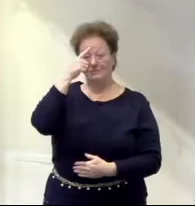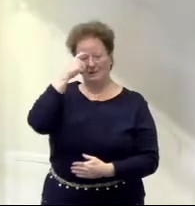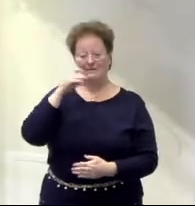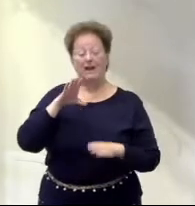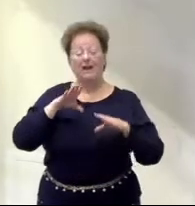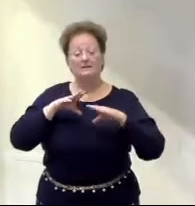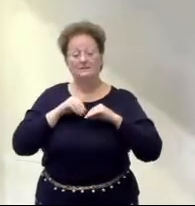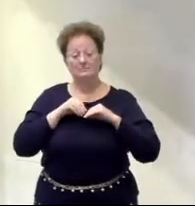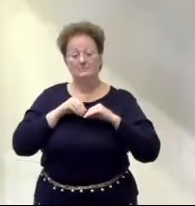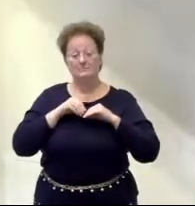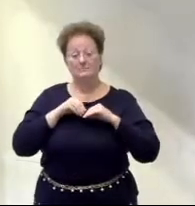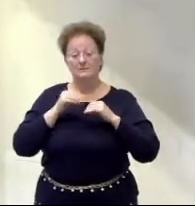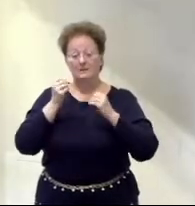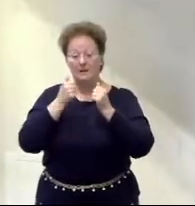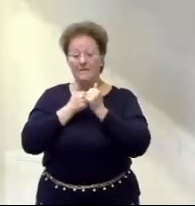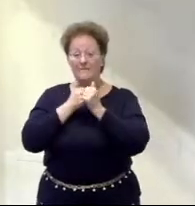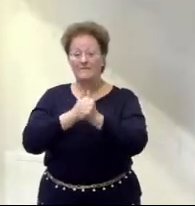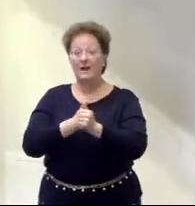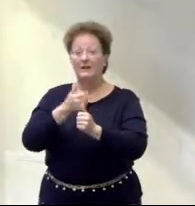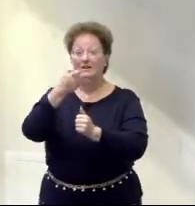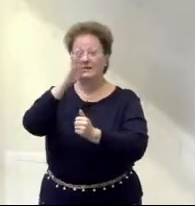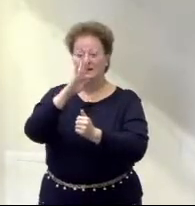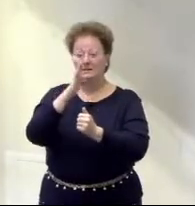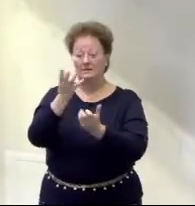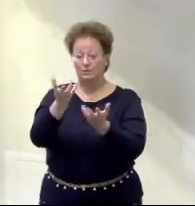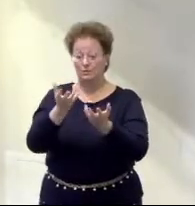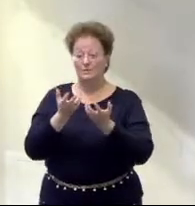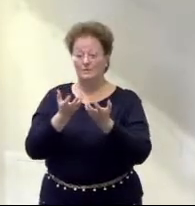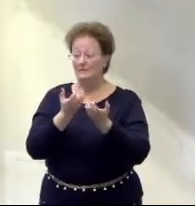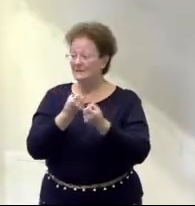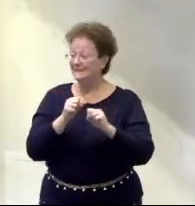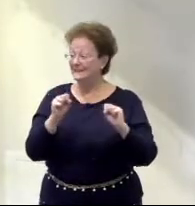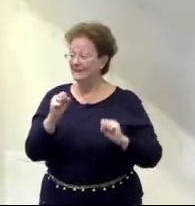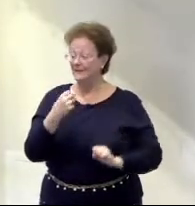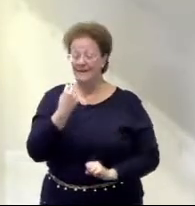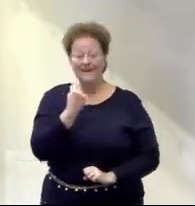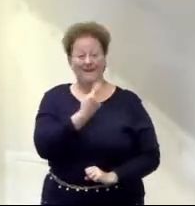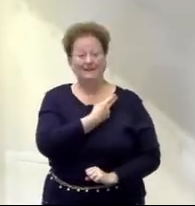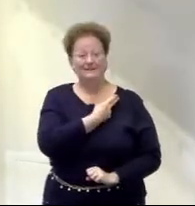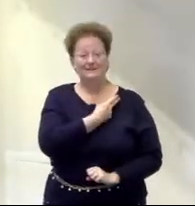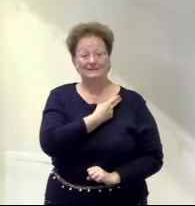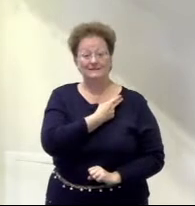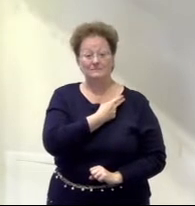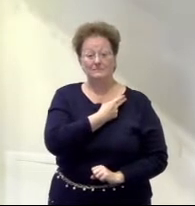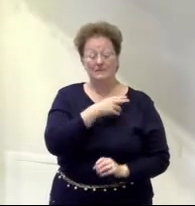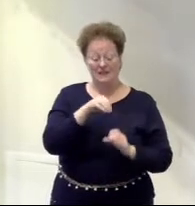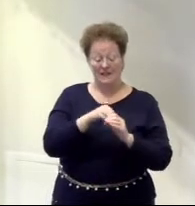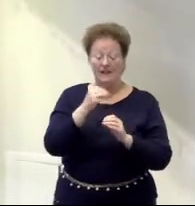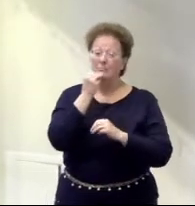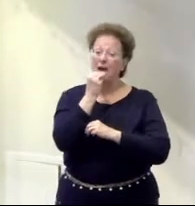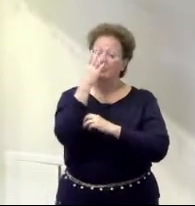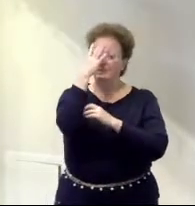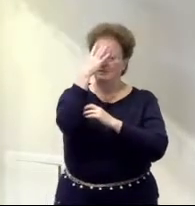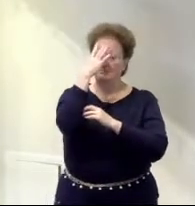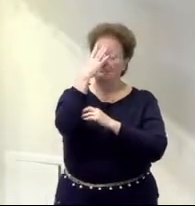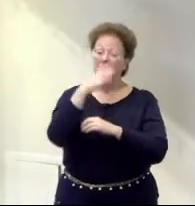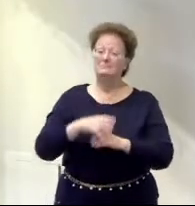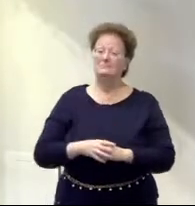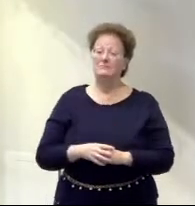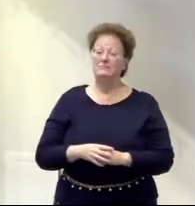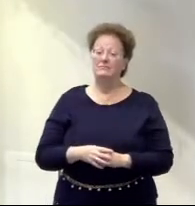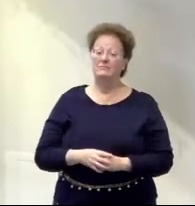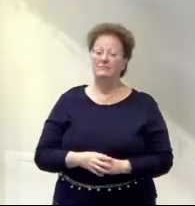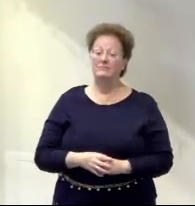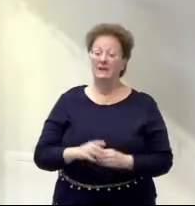obey his father's will and come into this world to save us. And in his baptism, his earthly ministry gets